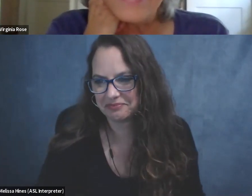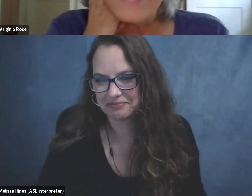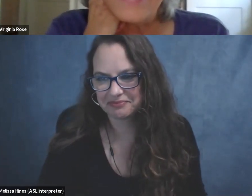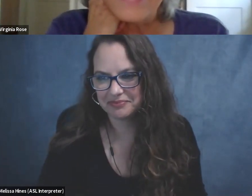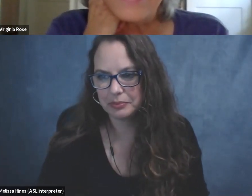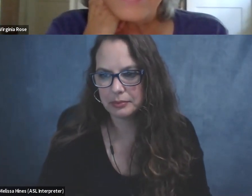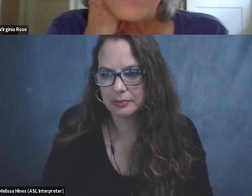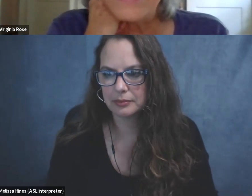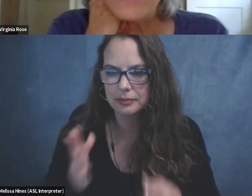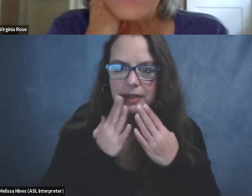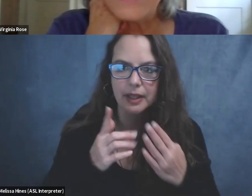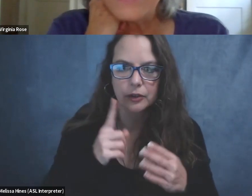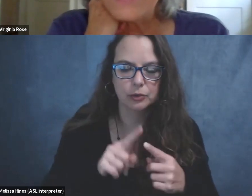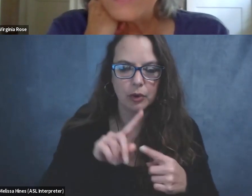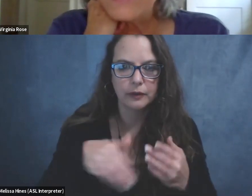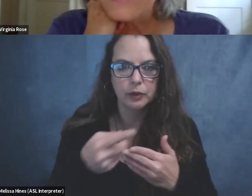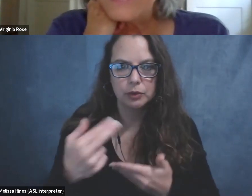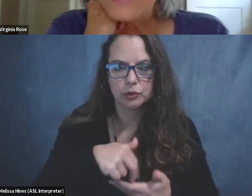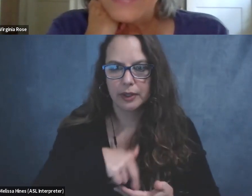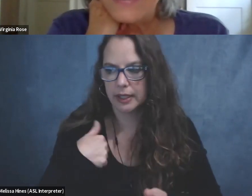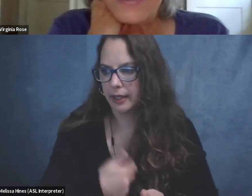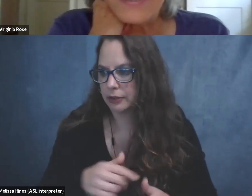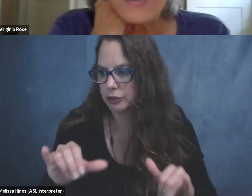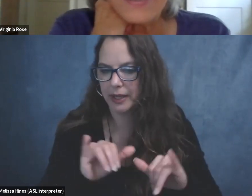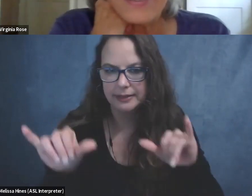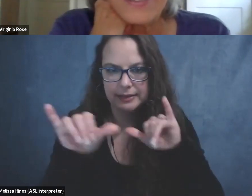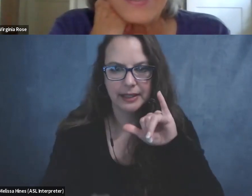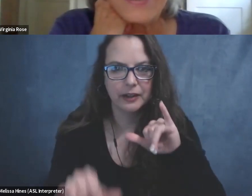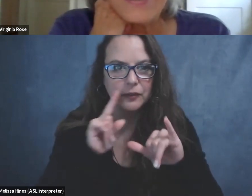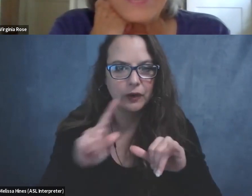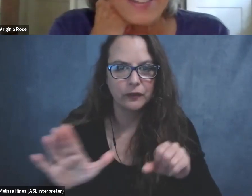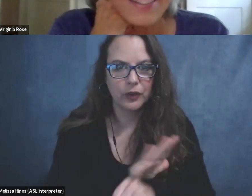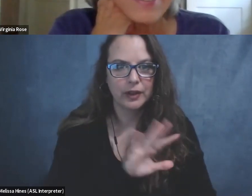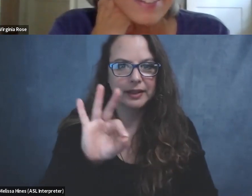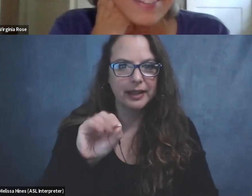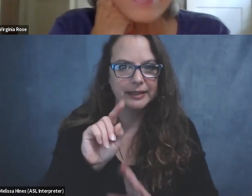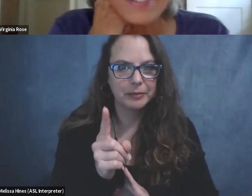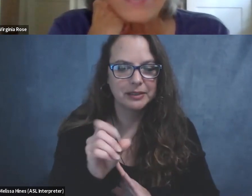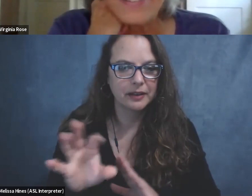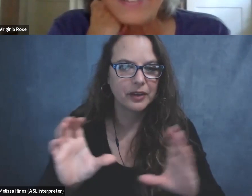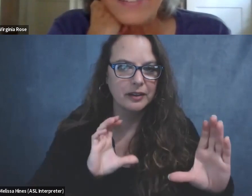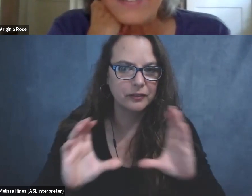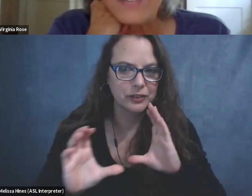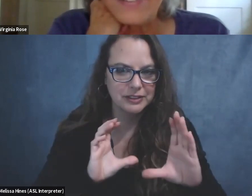Thank you to all of you who joined us too and stayed for a full 90 minutes of conversation.